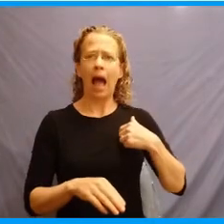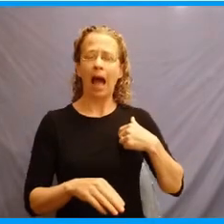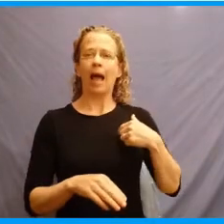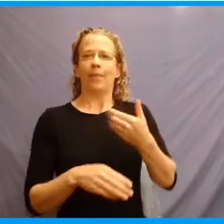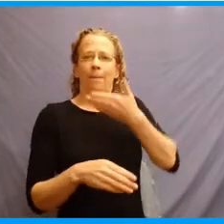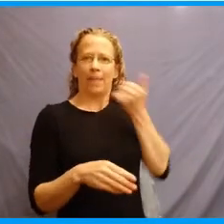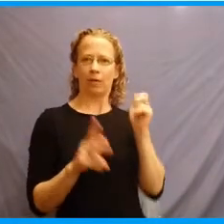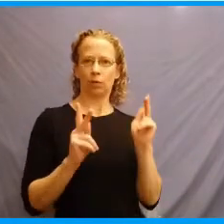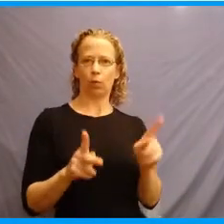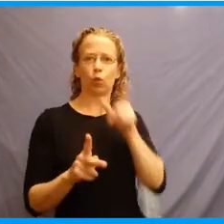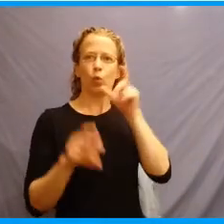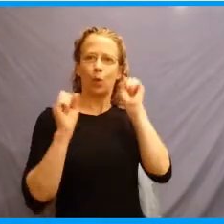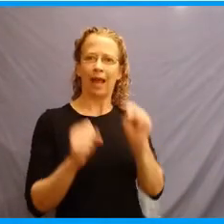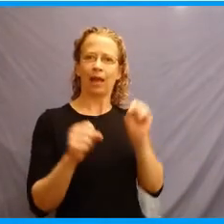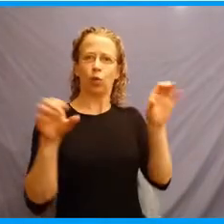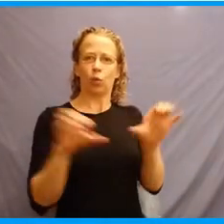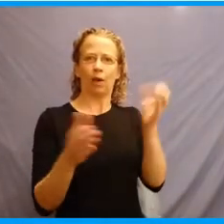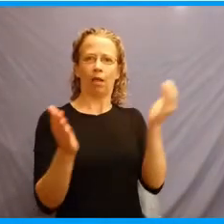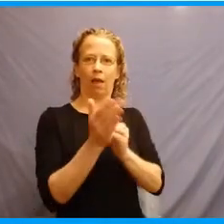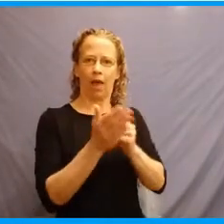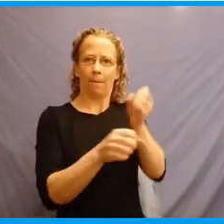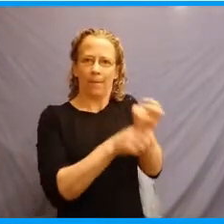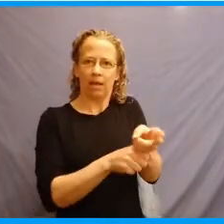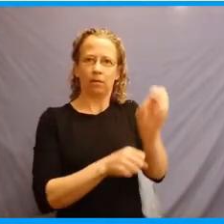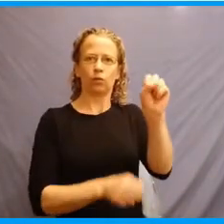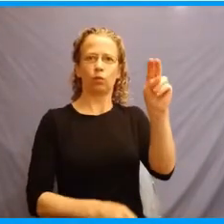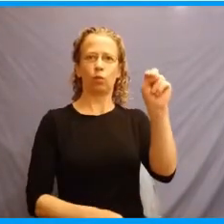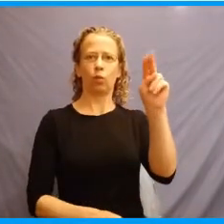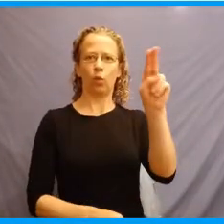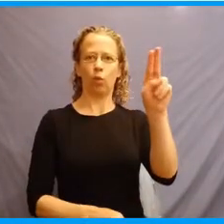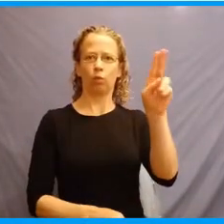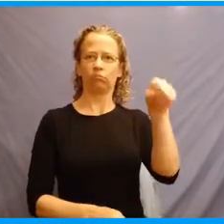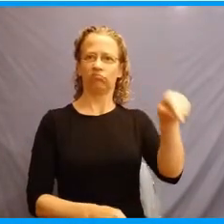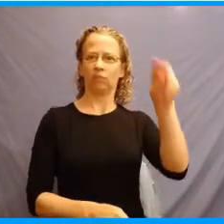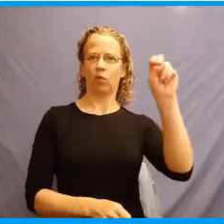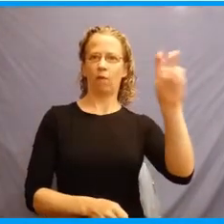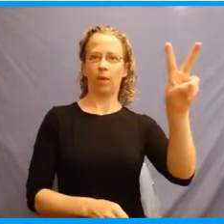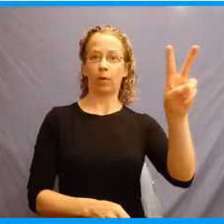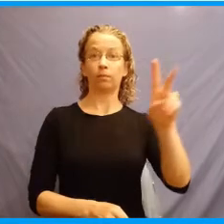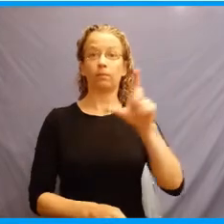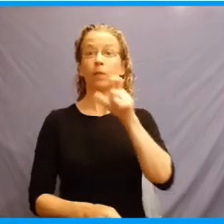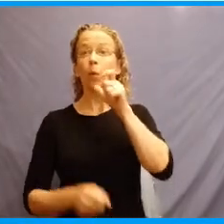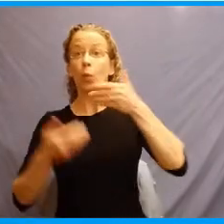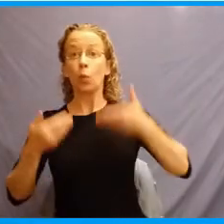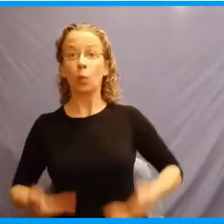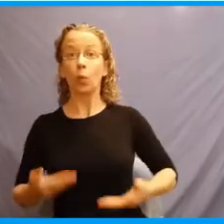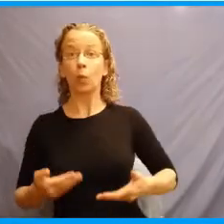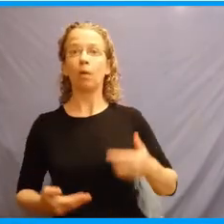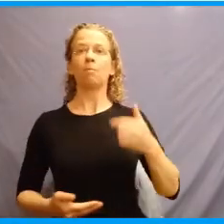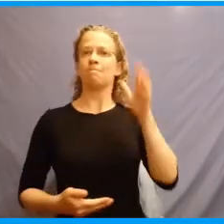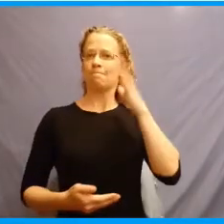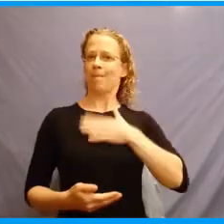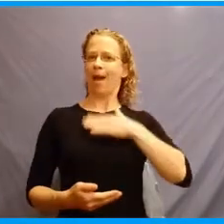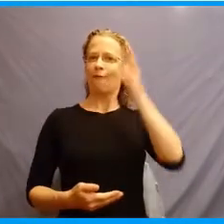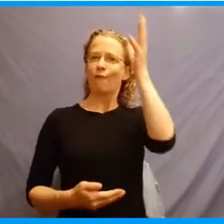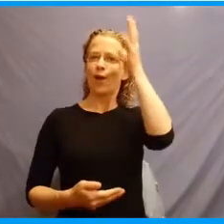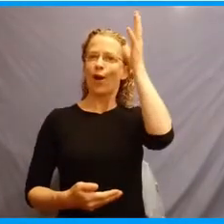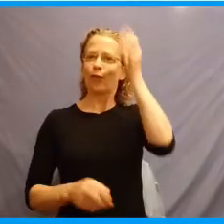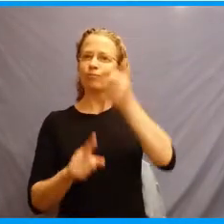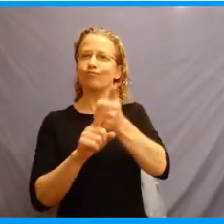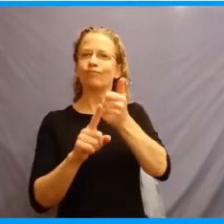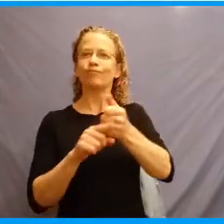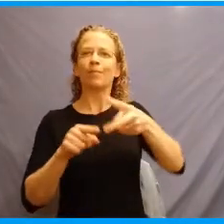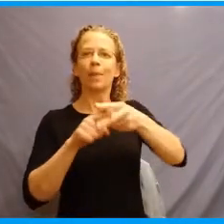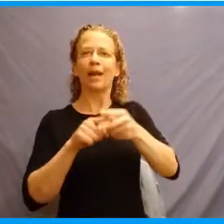in the best position to do it again in November. So who am I? My dad was a